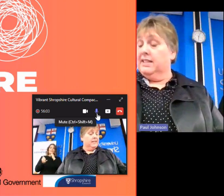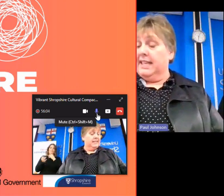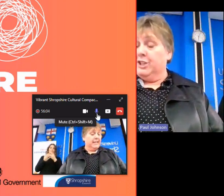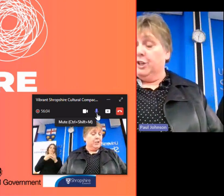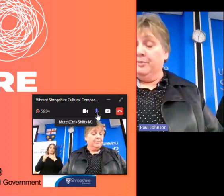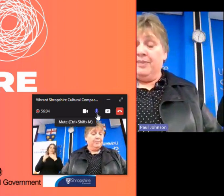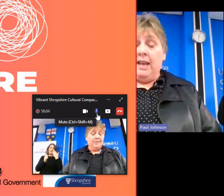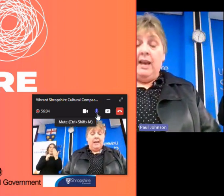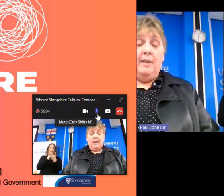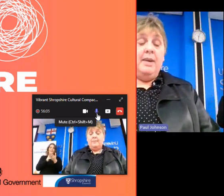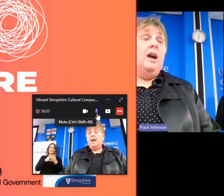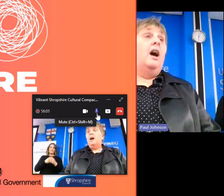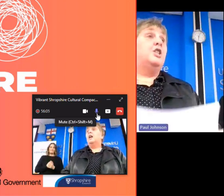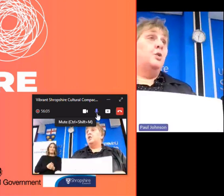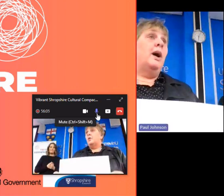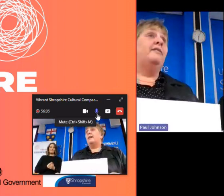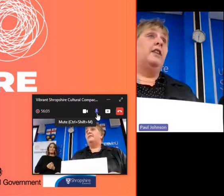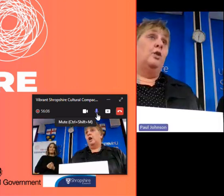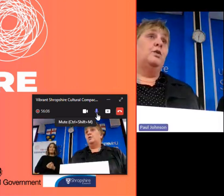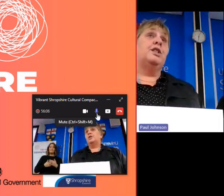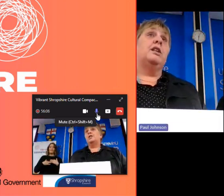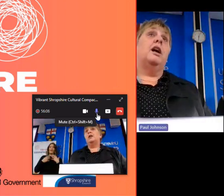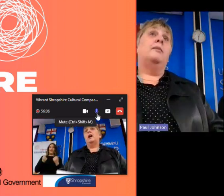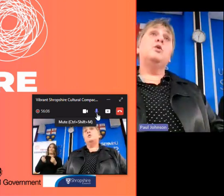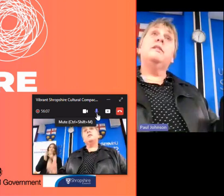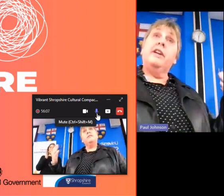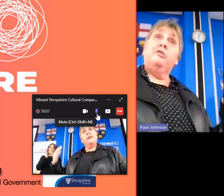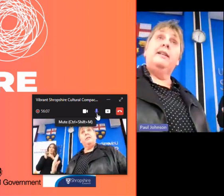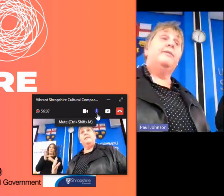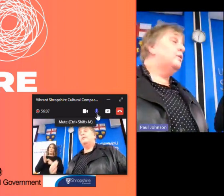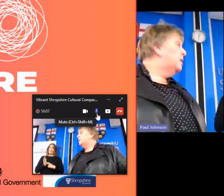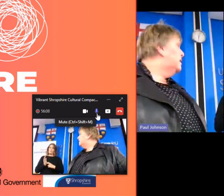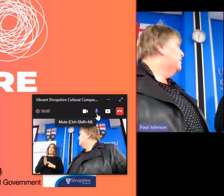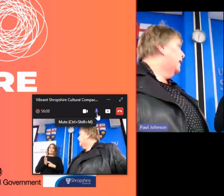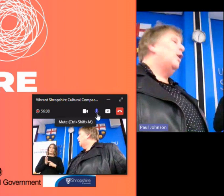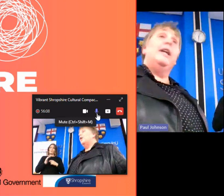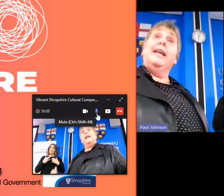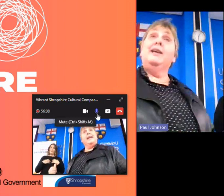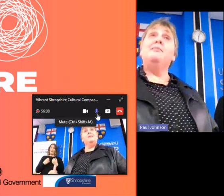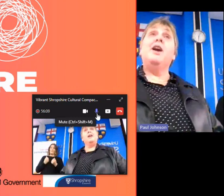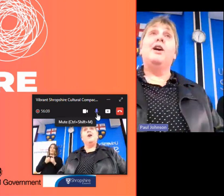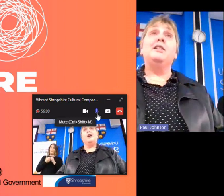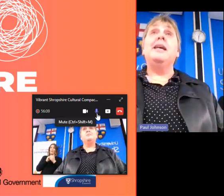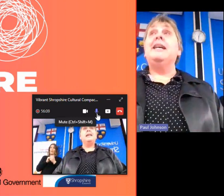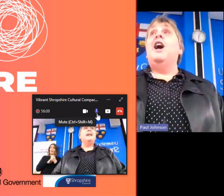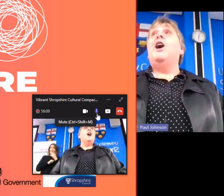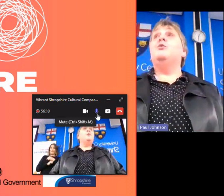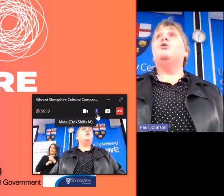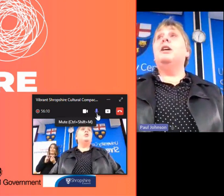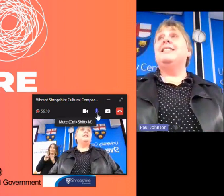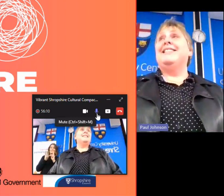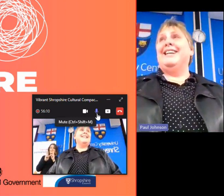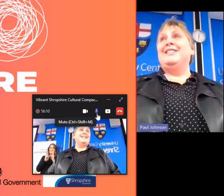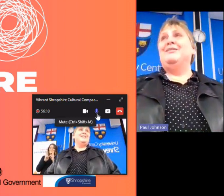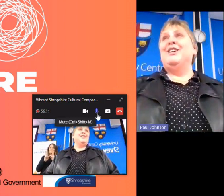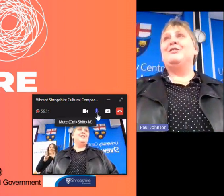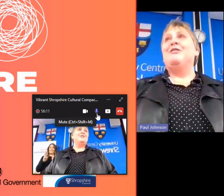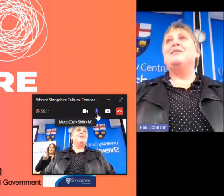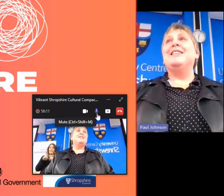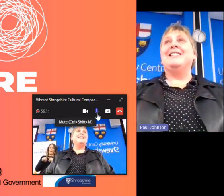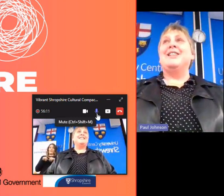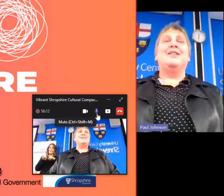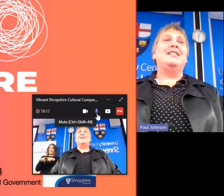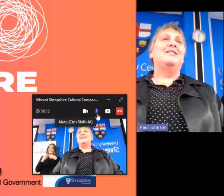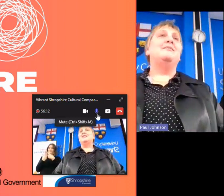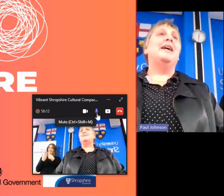at the end of the session um i do have notes i'm also very grateful to my colleague here behind me i will try to stick to